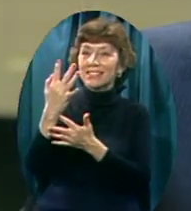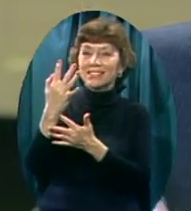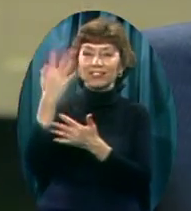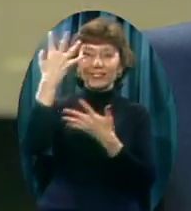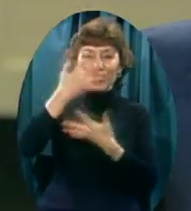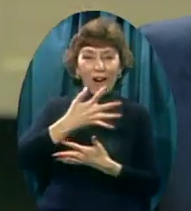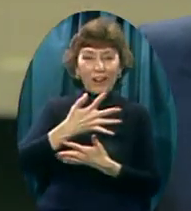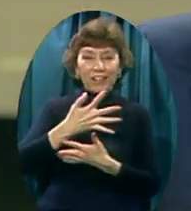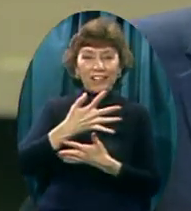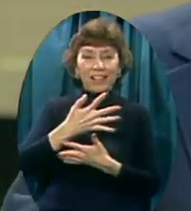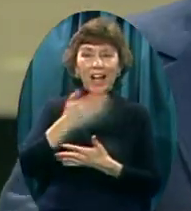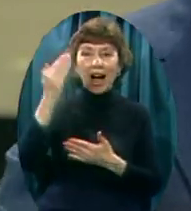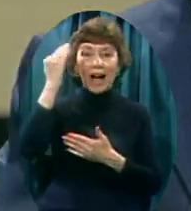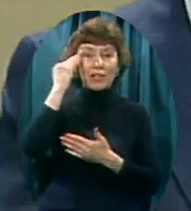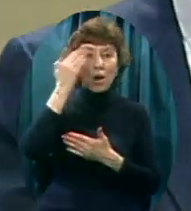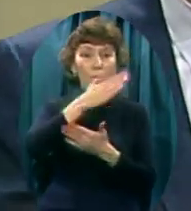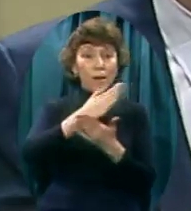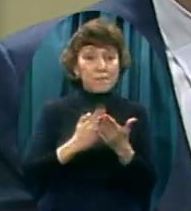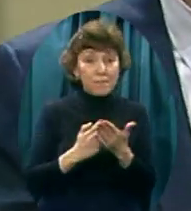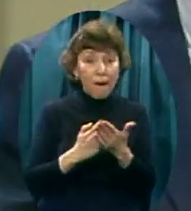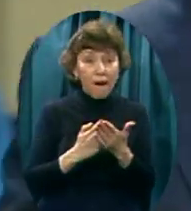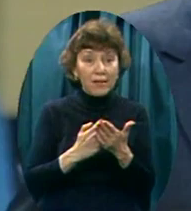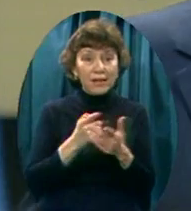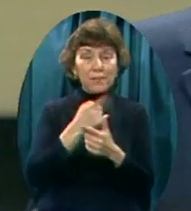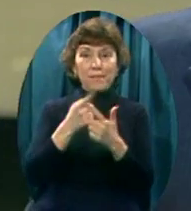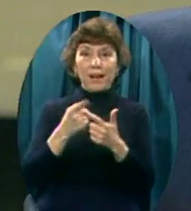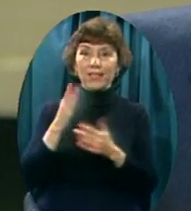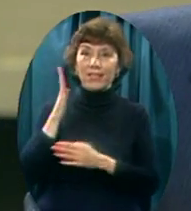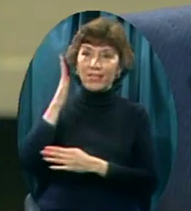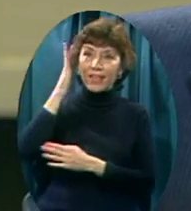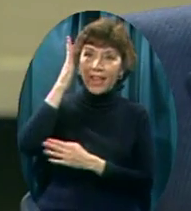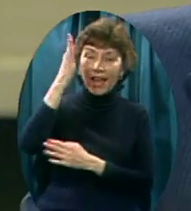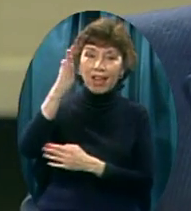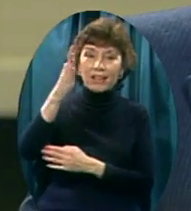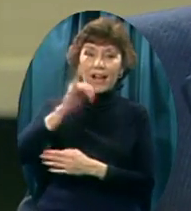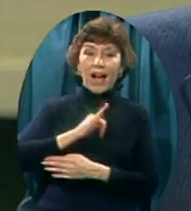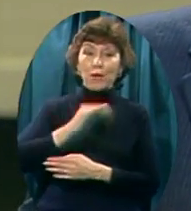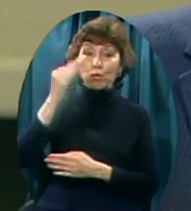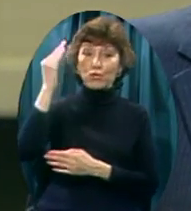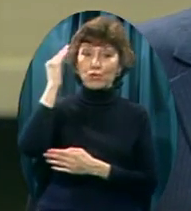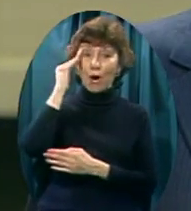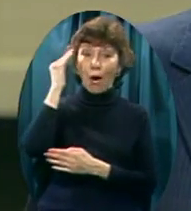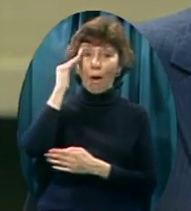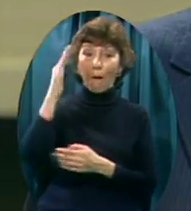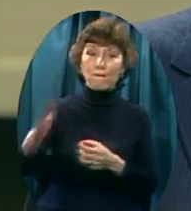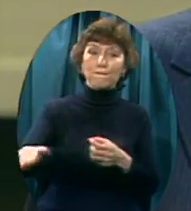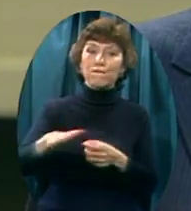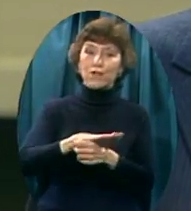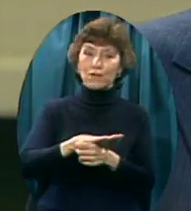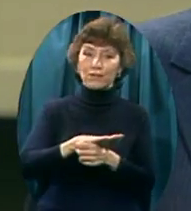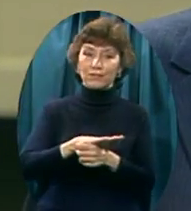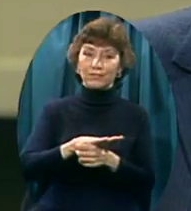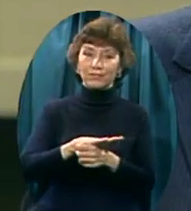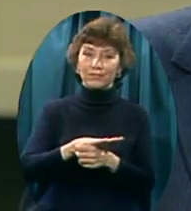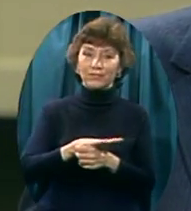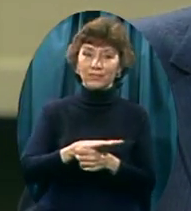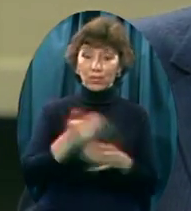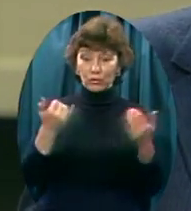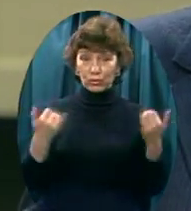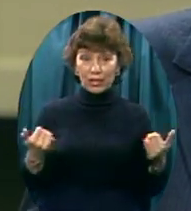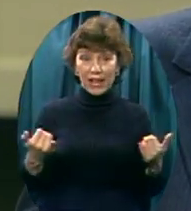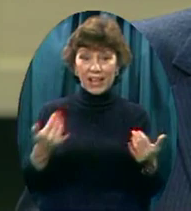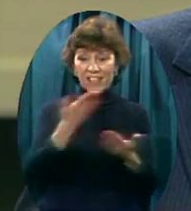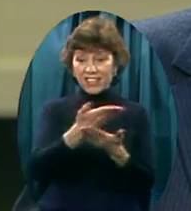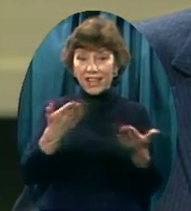But then shall I know Even as also I am known Everything's in part today Incomplete But thank God